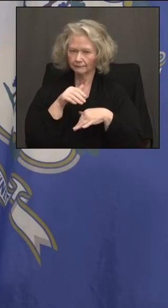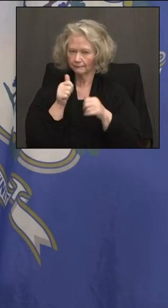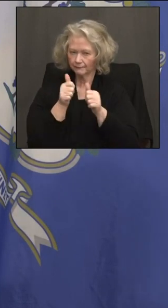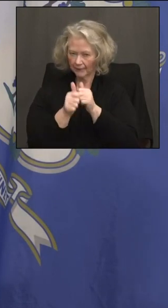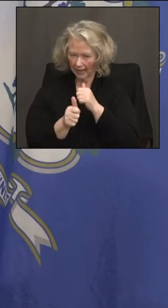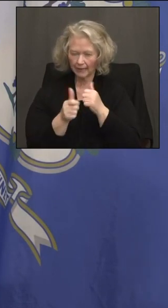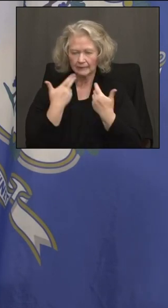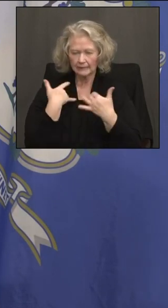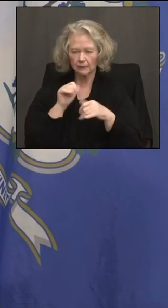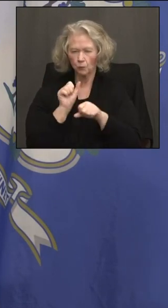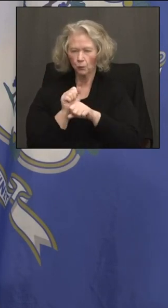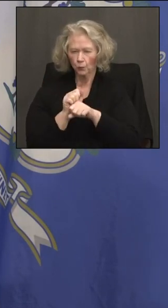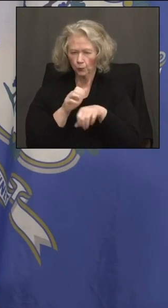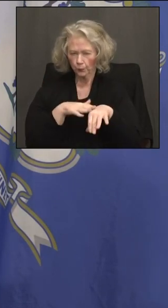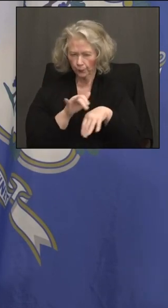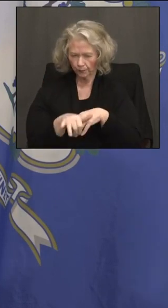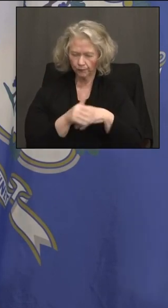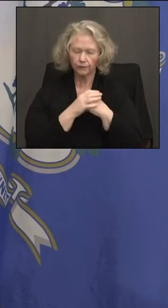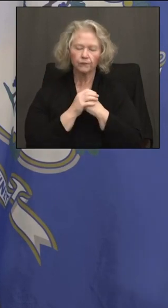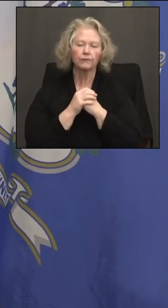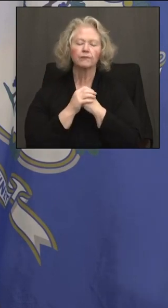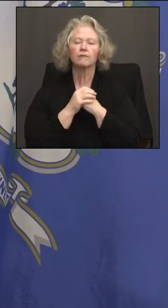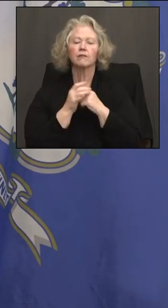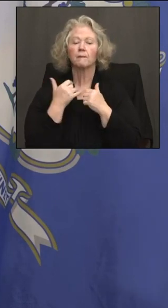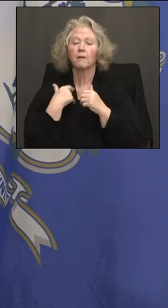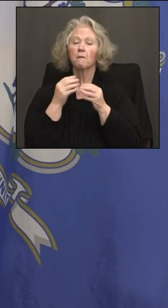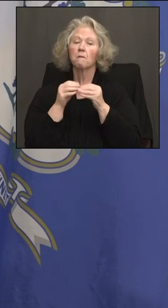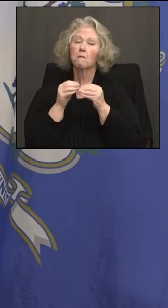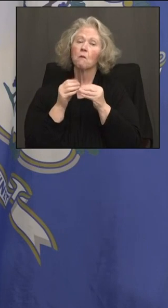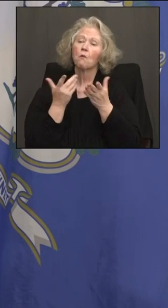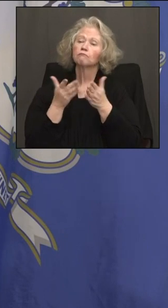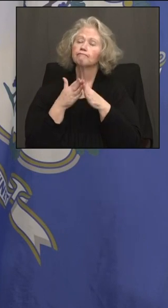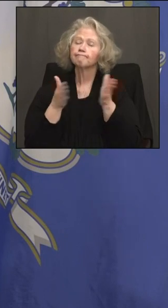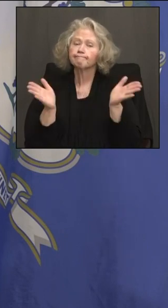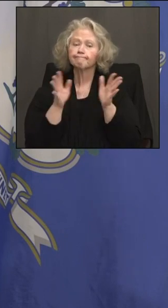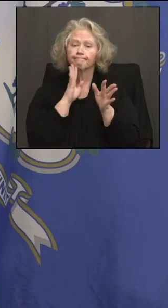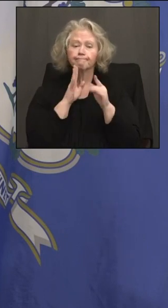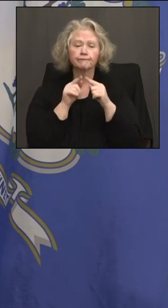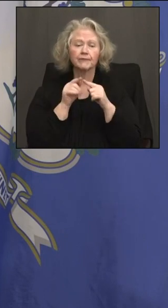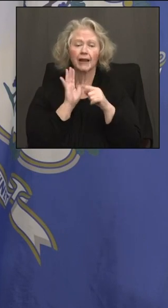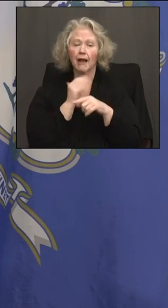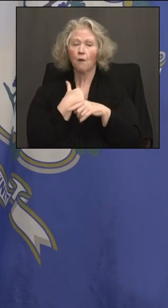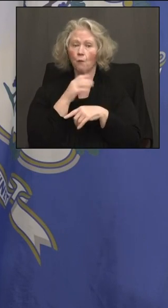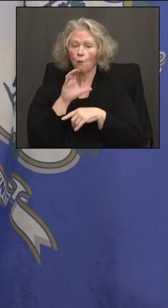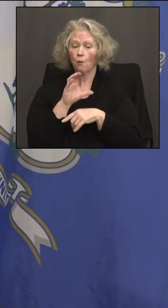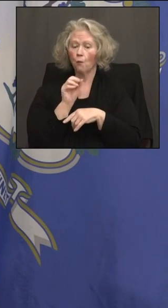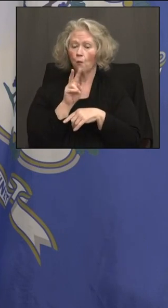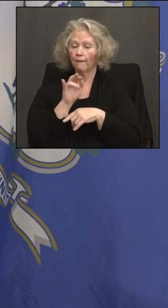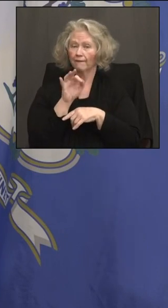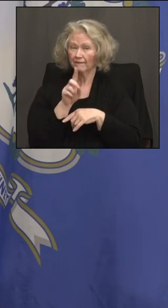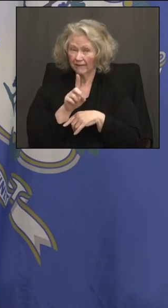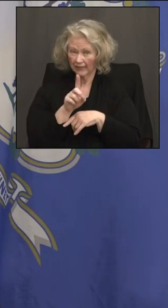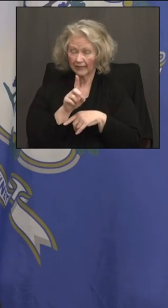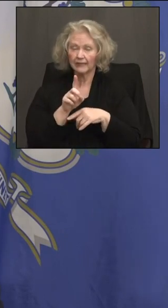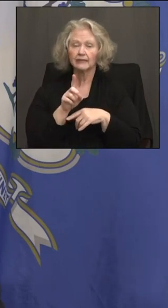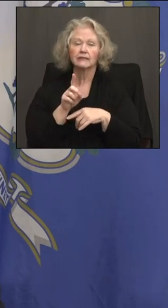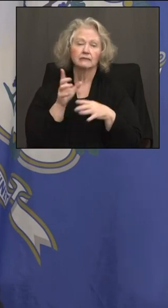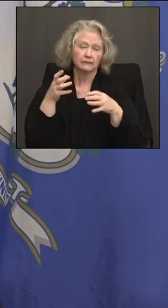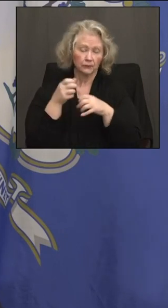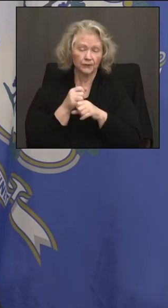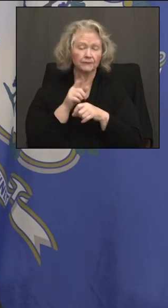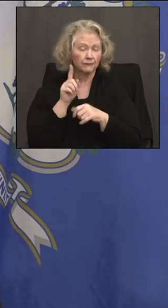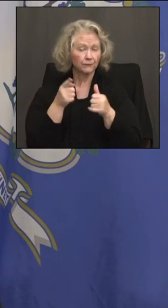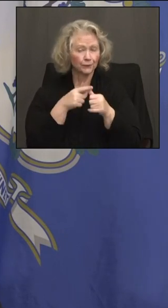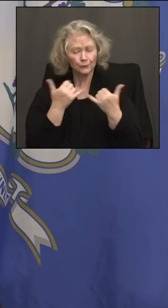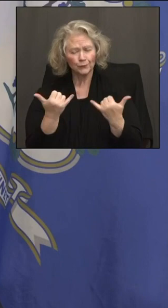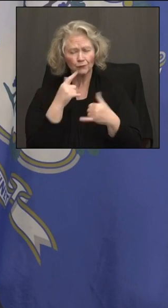work to do there. I will say more broadly, as we get into the COVID daily summary, this is Earth Day. And